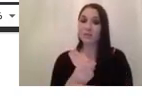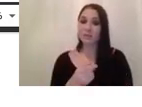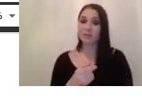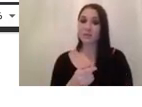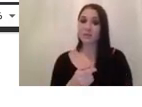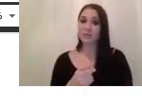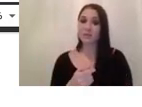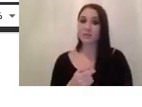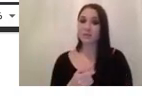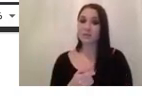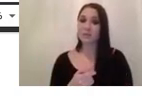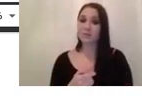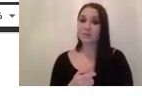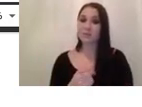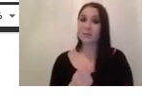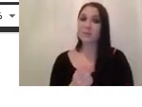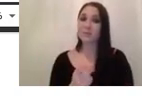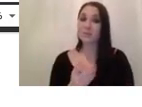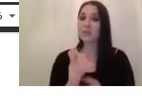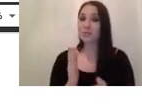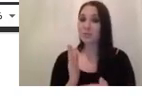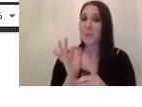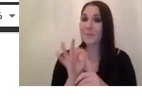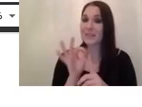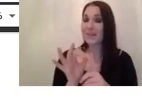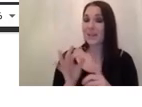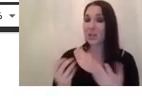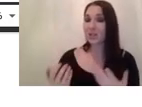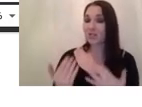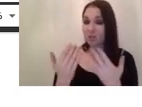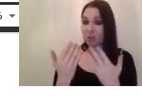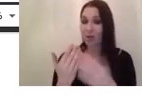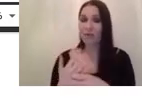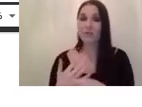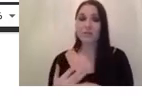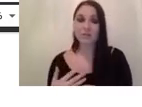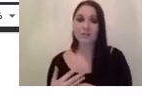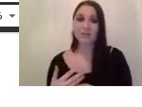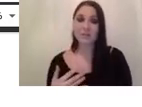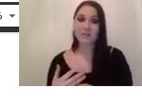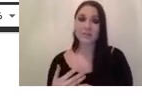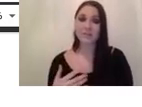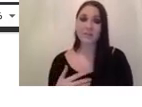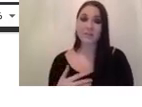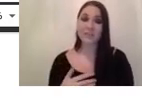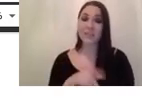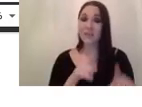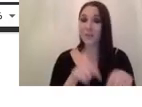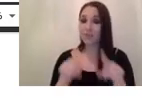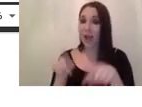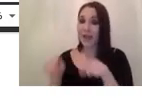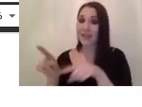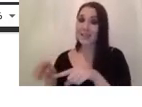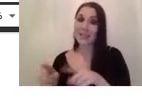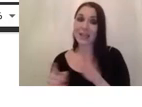uh certain results that actually fit to uh to a variety of lenses so